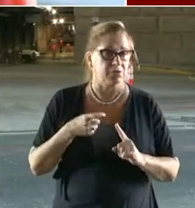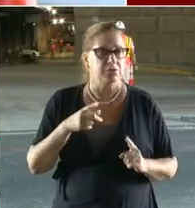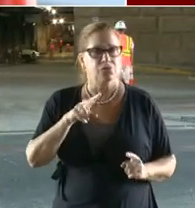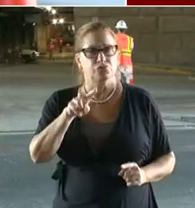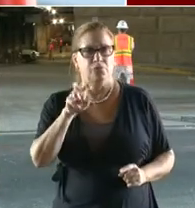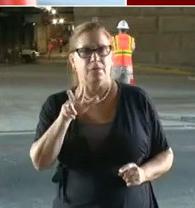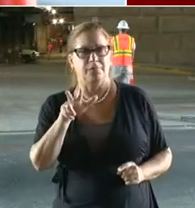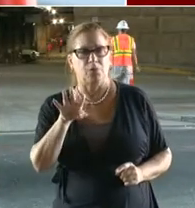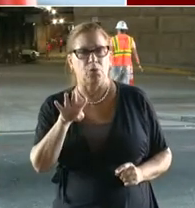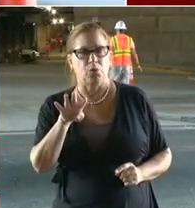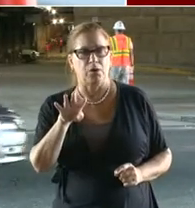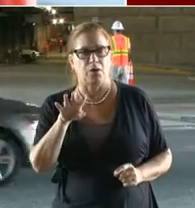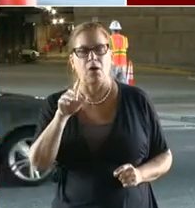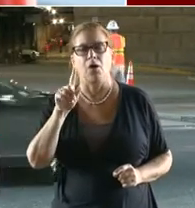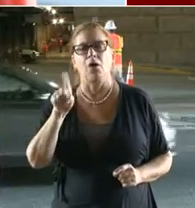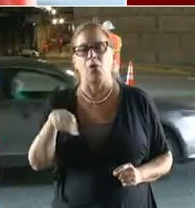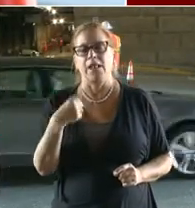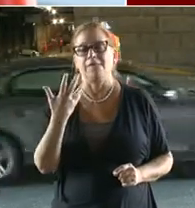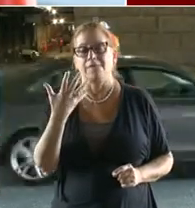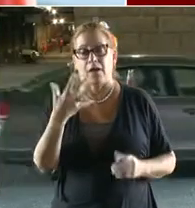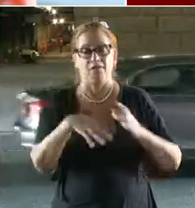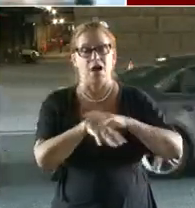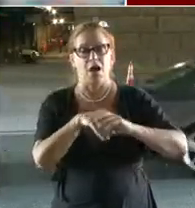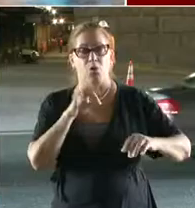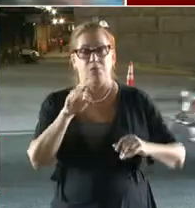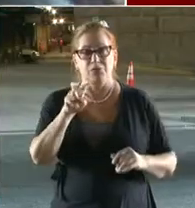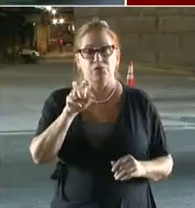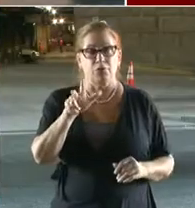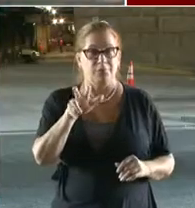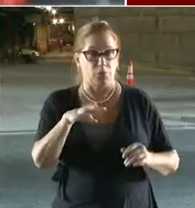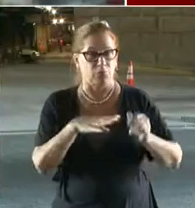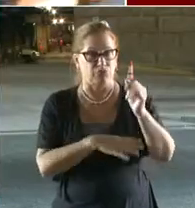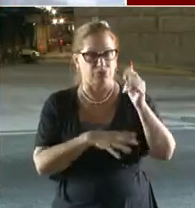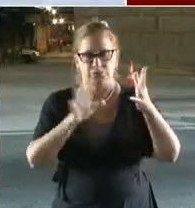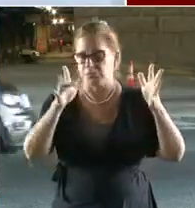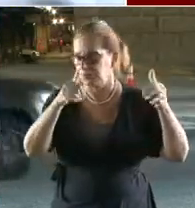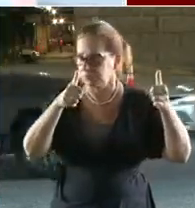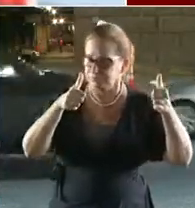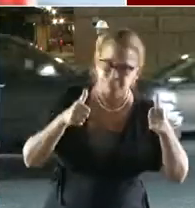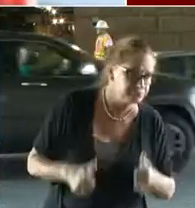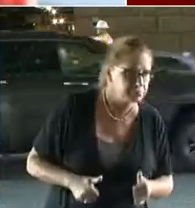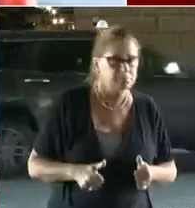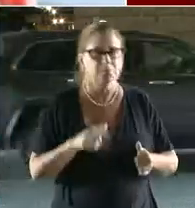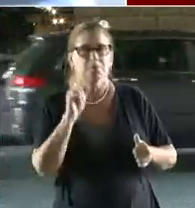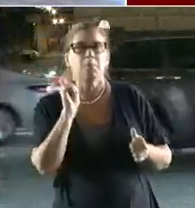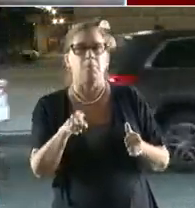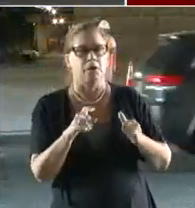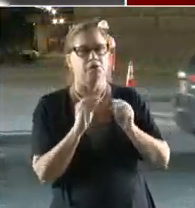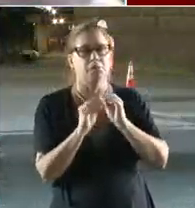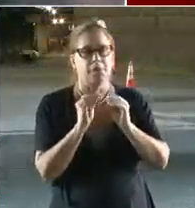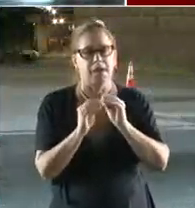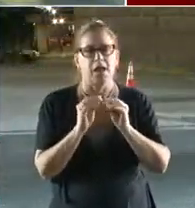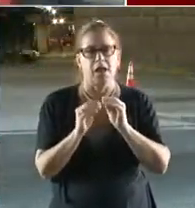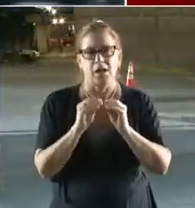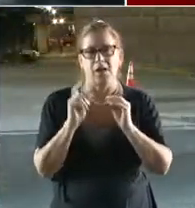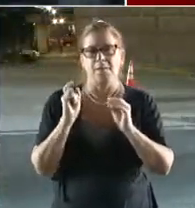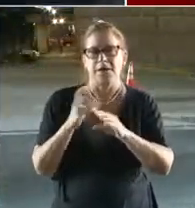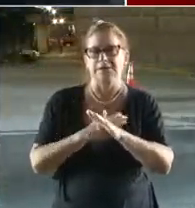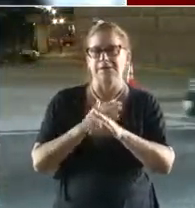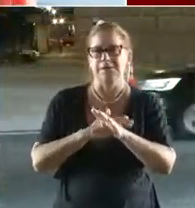that are in poor conditions. So we feel very good about the maintenance program and what we've been doing to make sure that our bridges remain in a state of good repair.